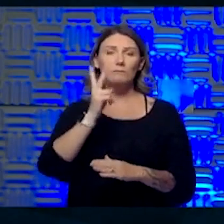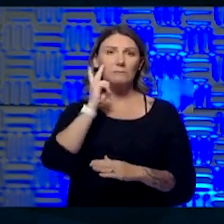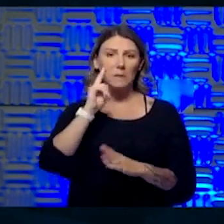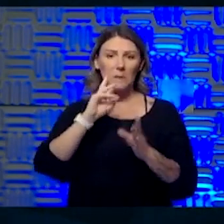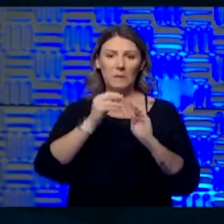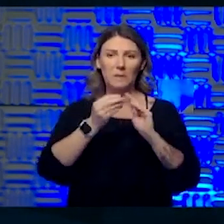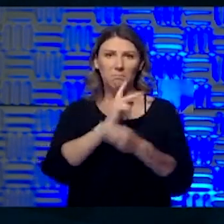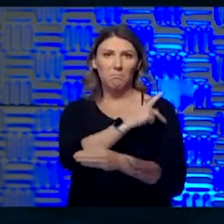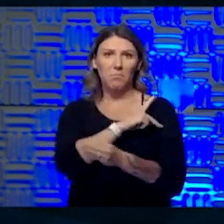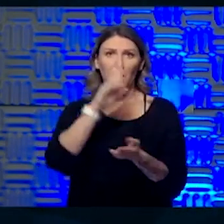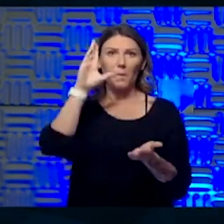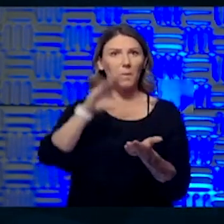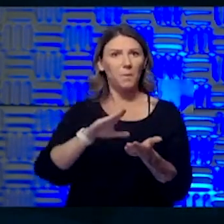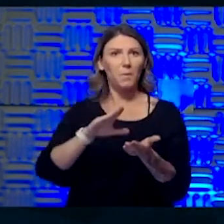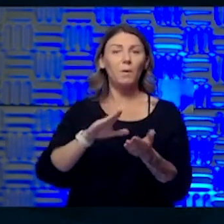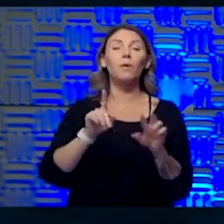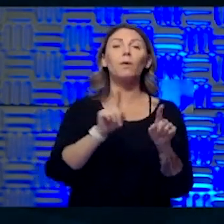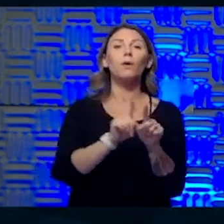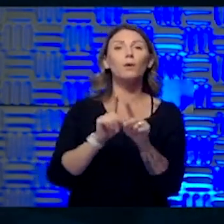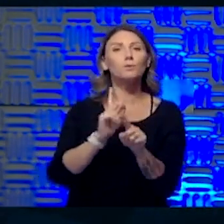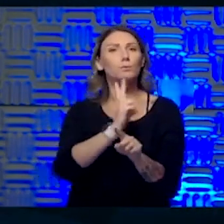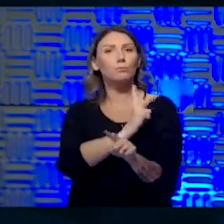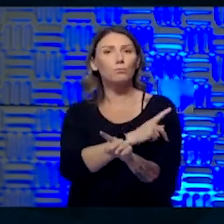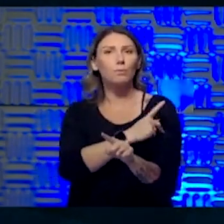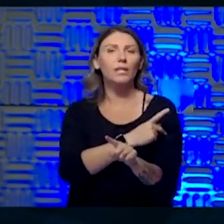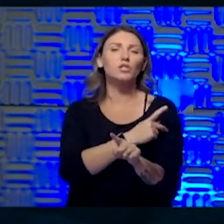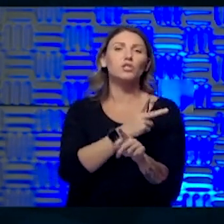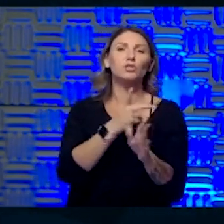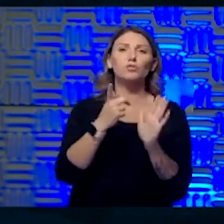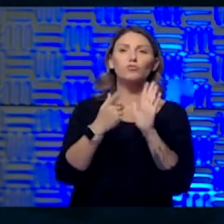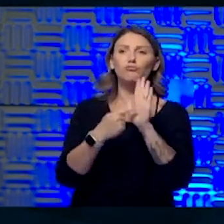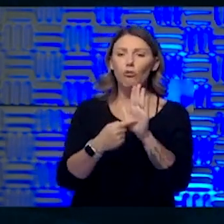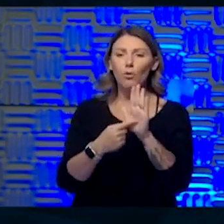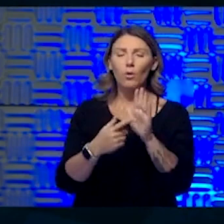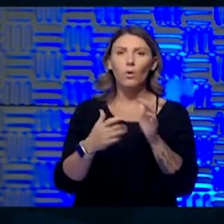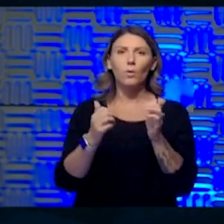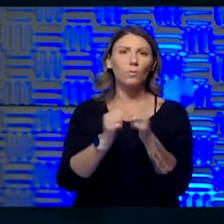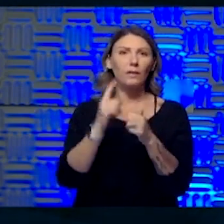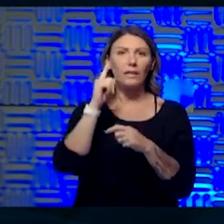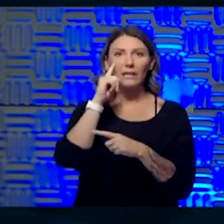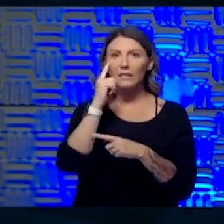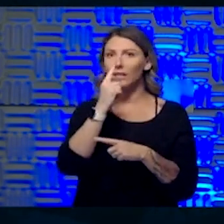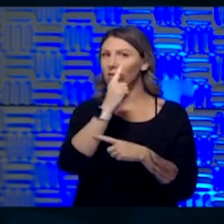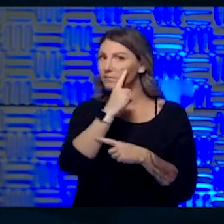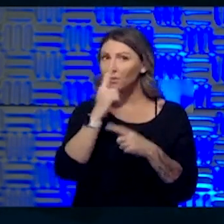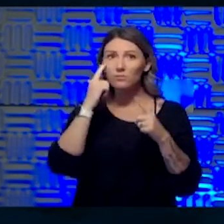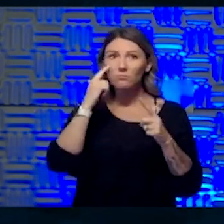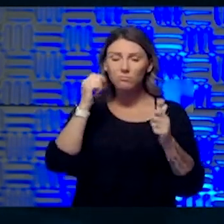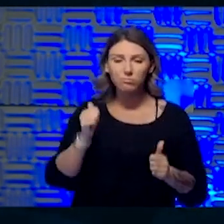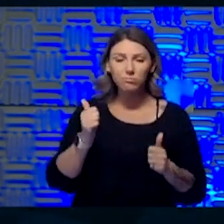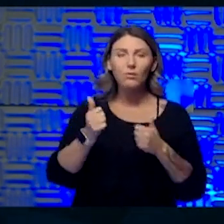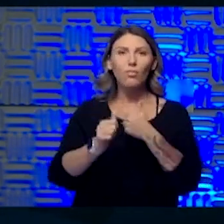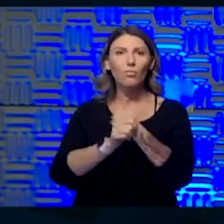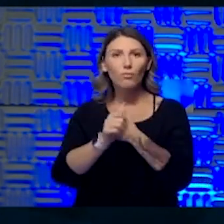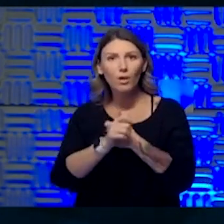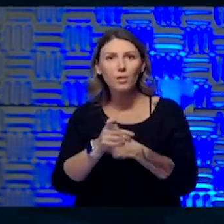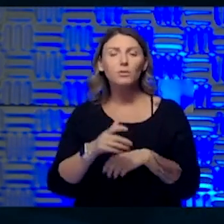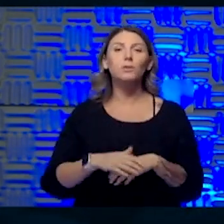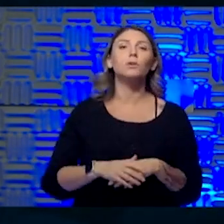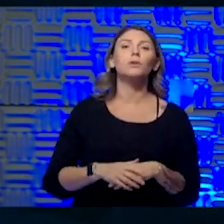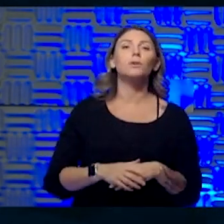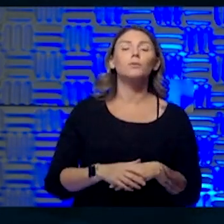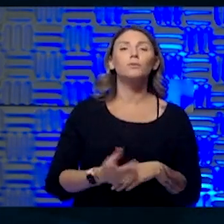we've also been seeing patients presenting late with vision threatening or, you know, with conditions or with vision loss.